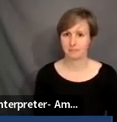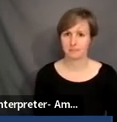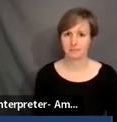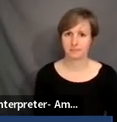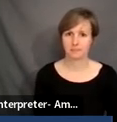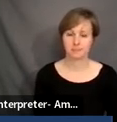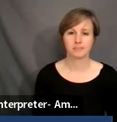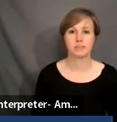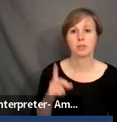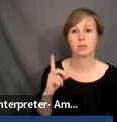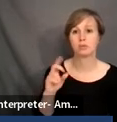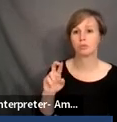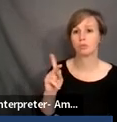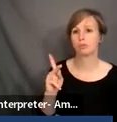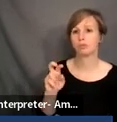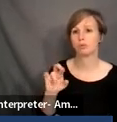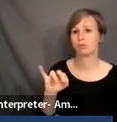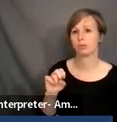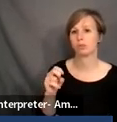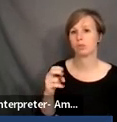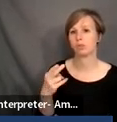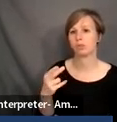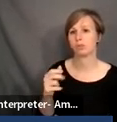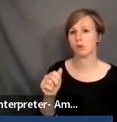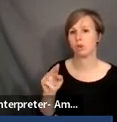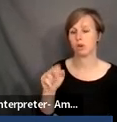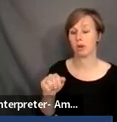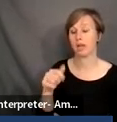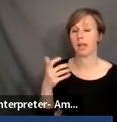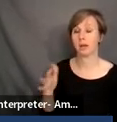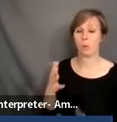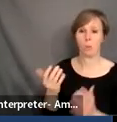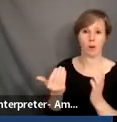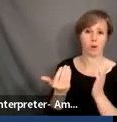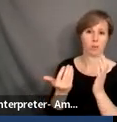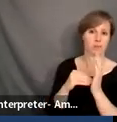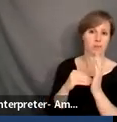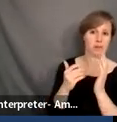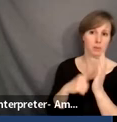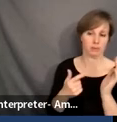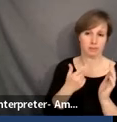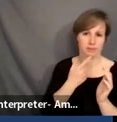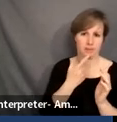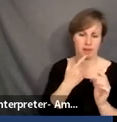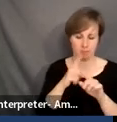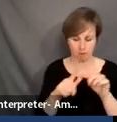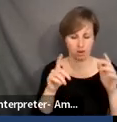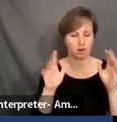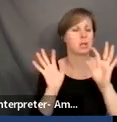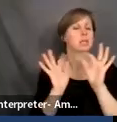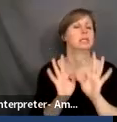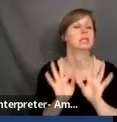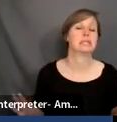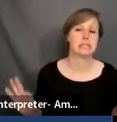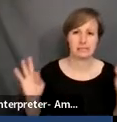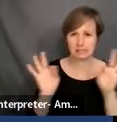I would say, um, I don't want to repeat anything that's already been said. It is essential that we have